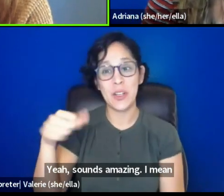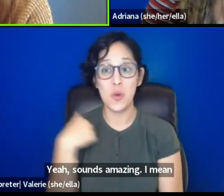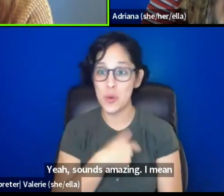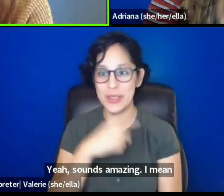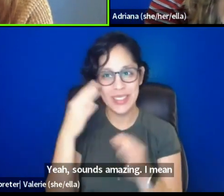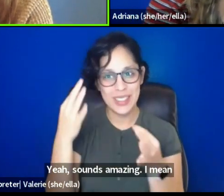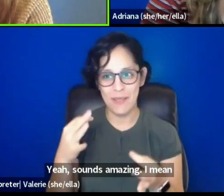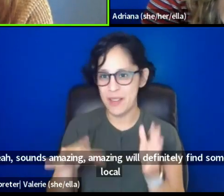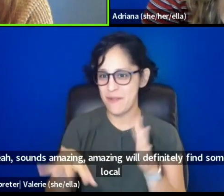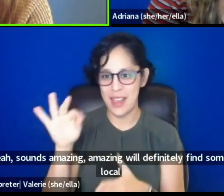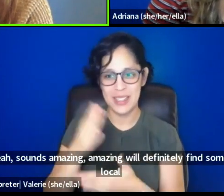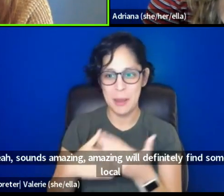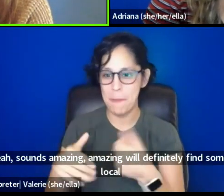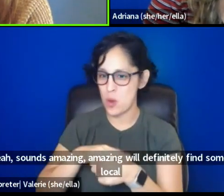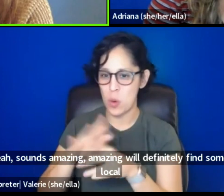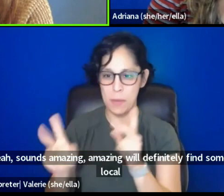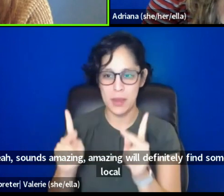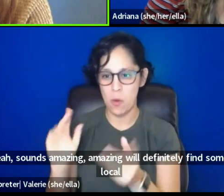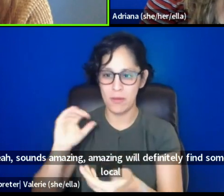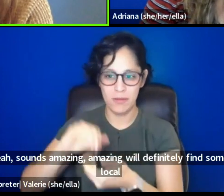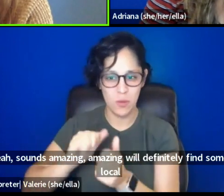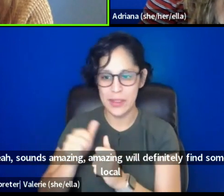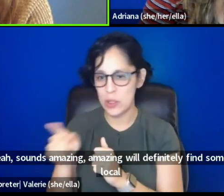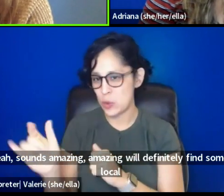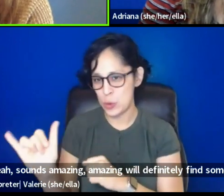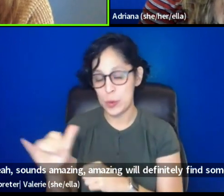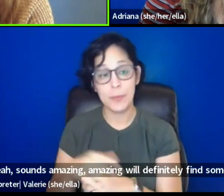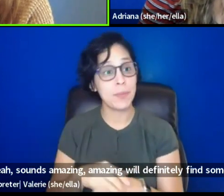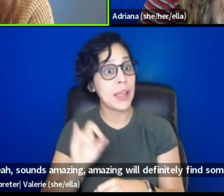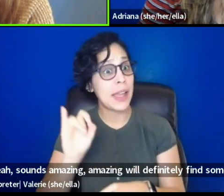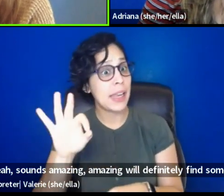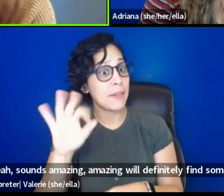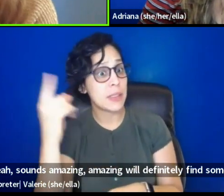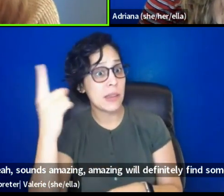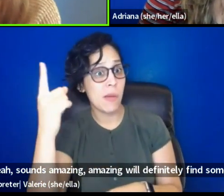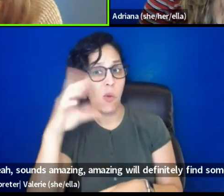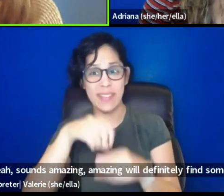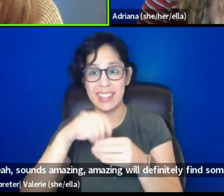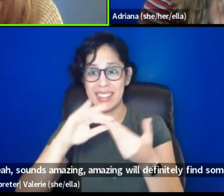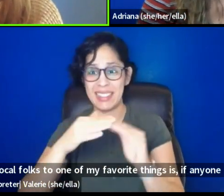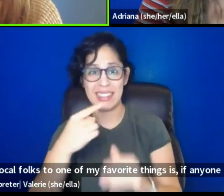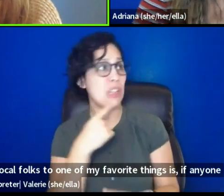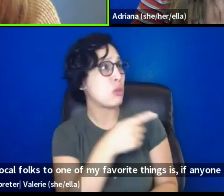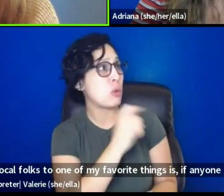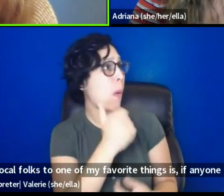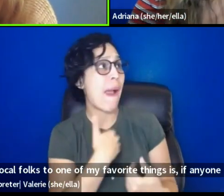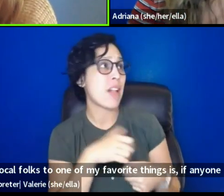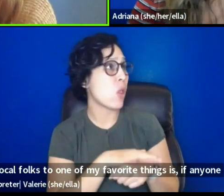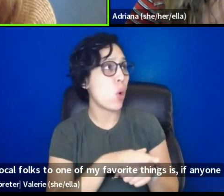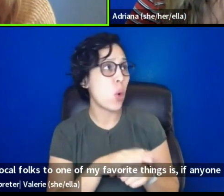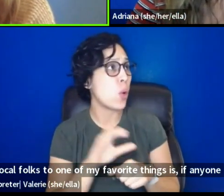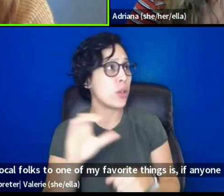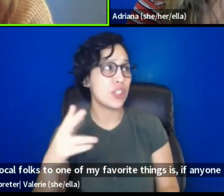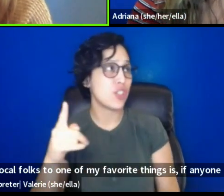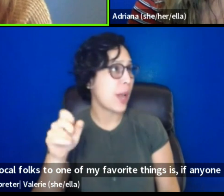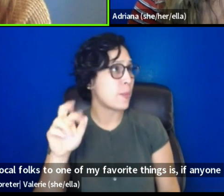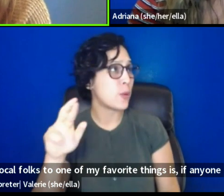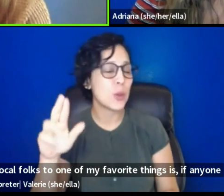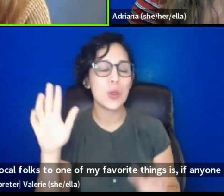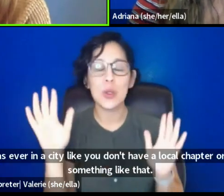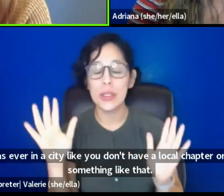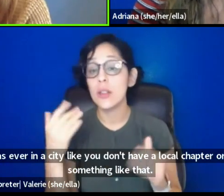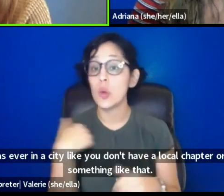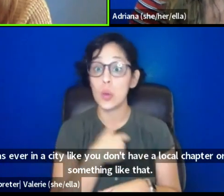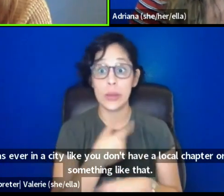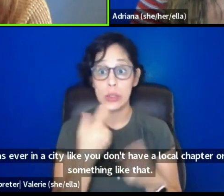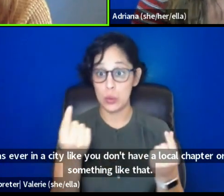find some local folks, too. One of my favorite things is, if anyone is ever in a city, you're like, you don't have a local chapter, or something like that, what